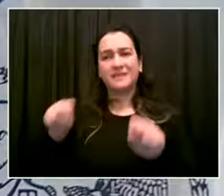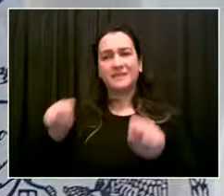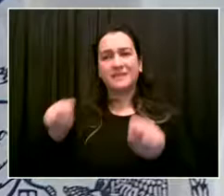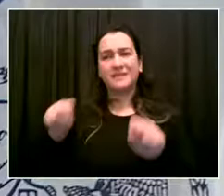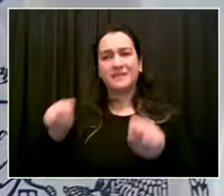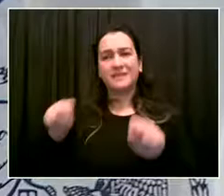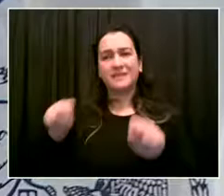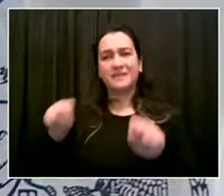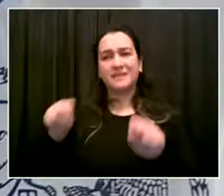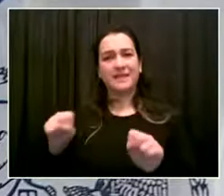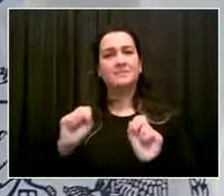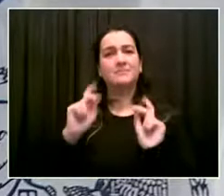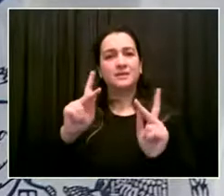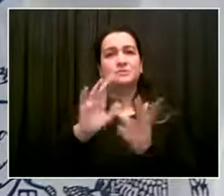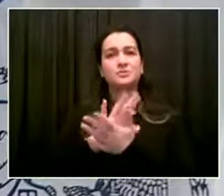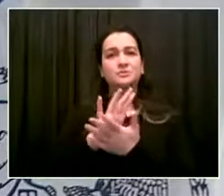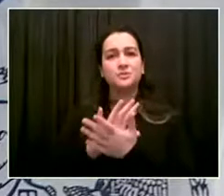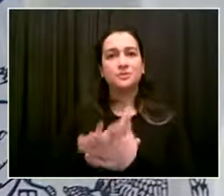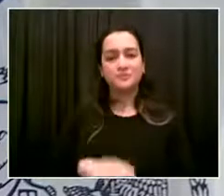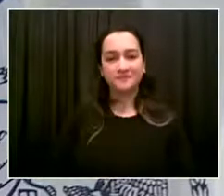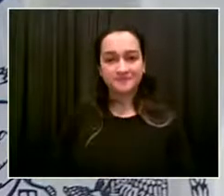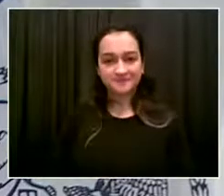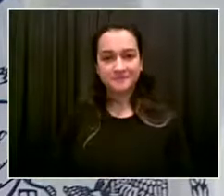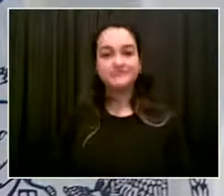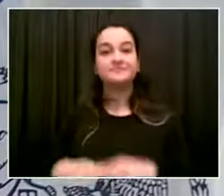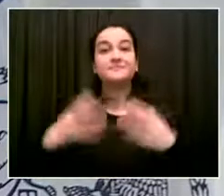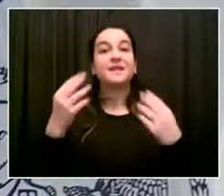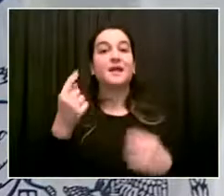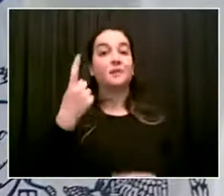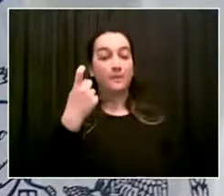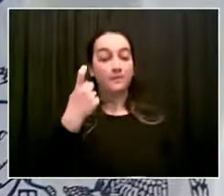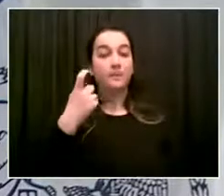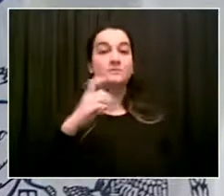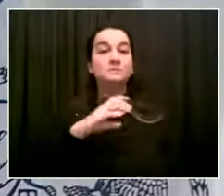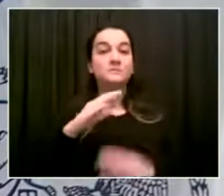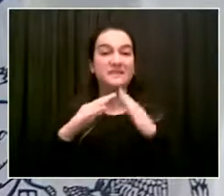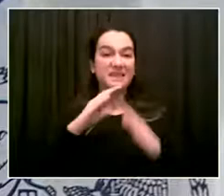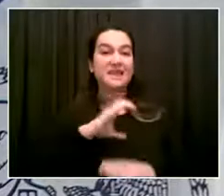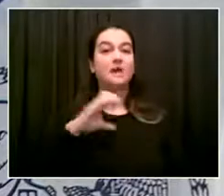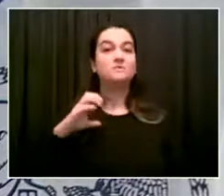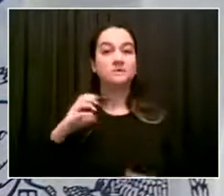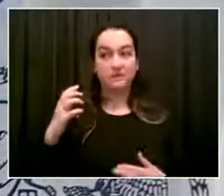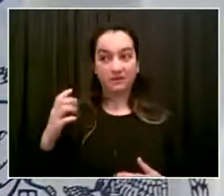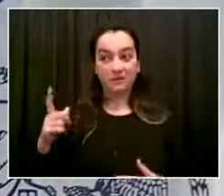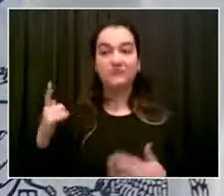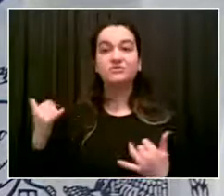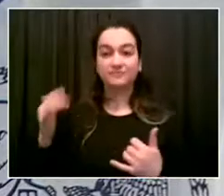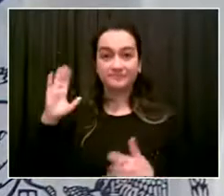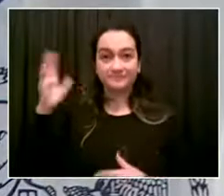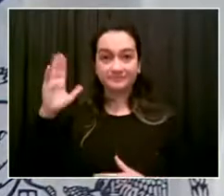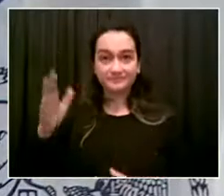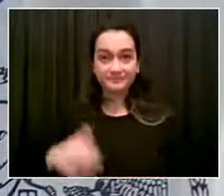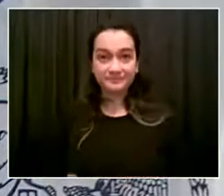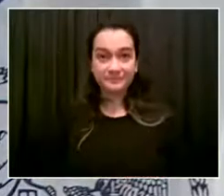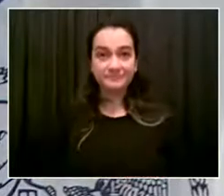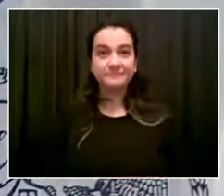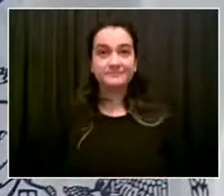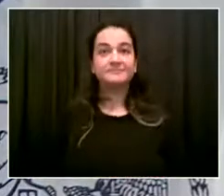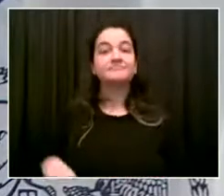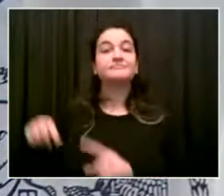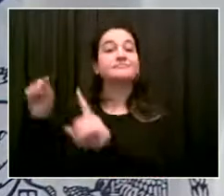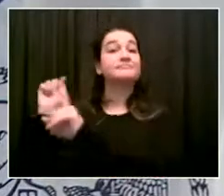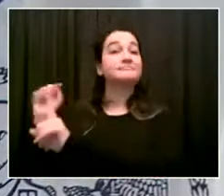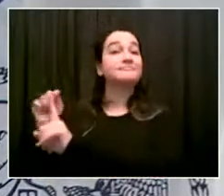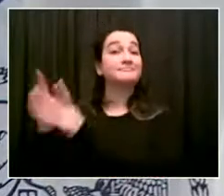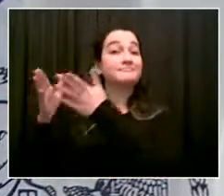And I will say this as a compliment. He has been slightly obsessed with the expansion of pre-k and 3k